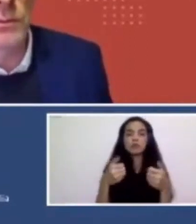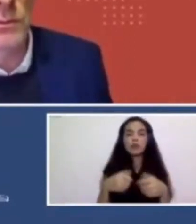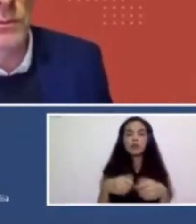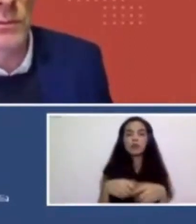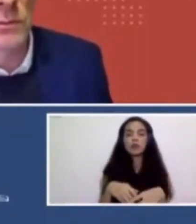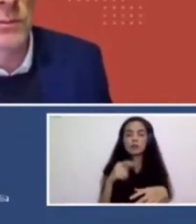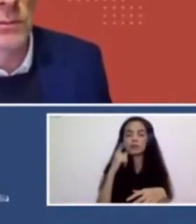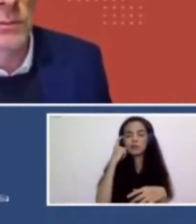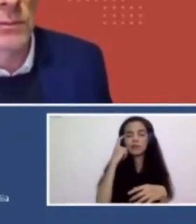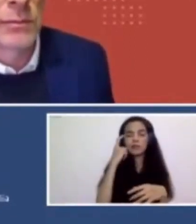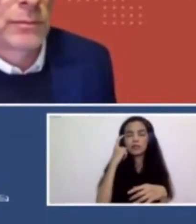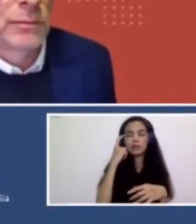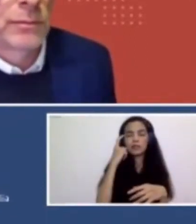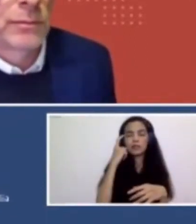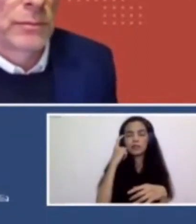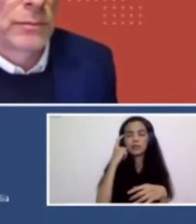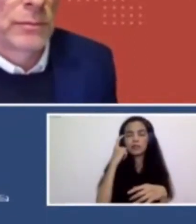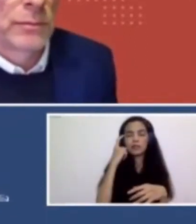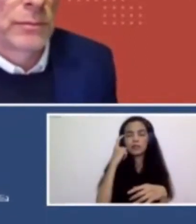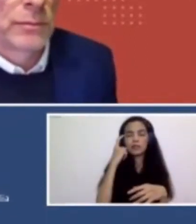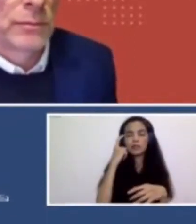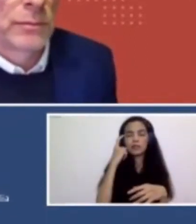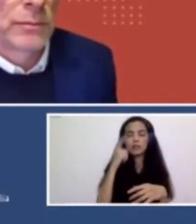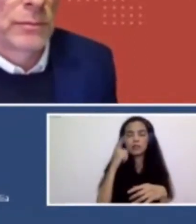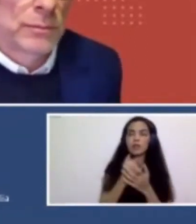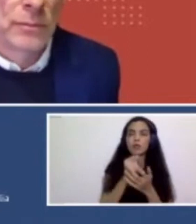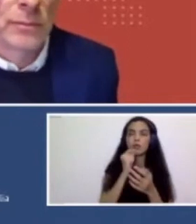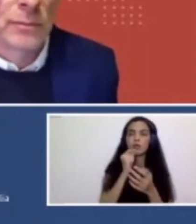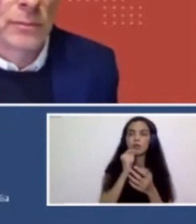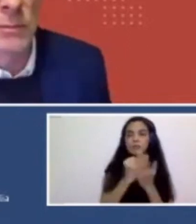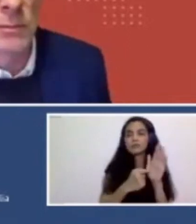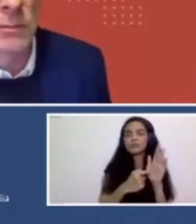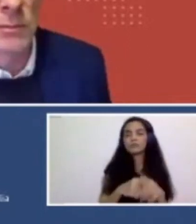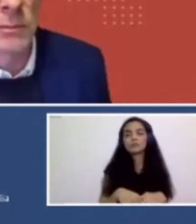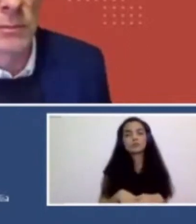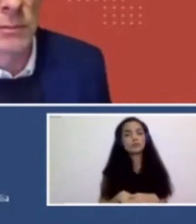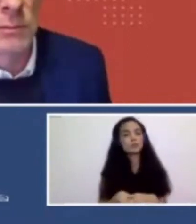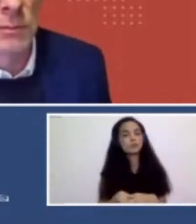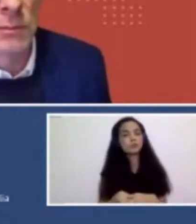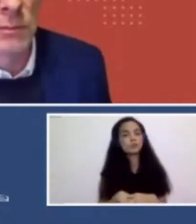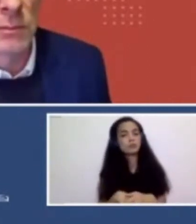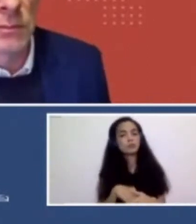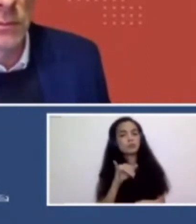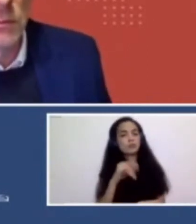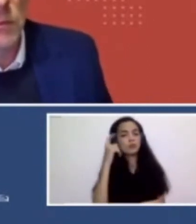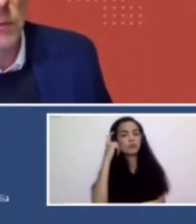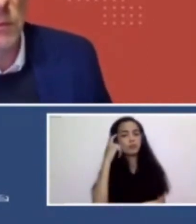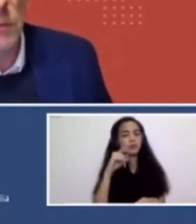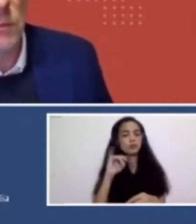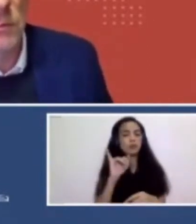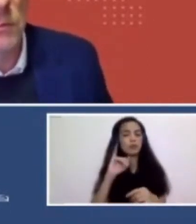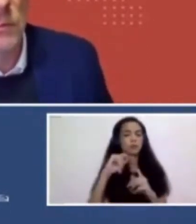-hmm. It's, it's, it's Uh, because I think we're still also facing same thing here in ITB,